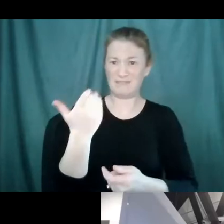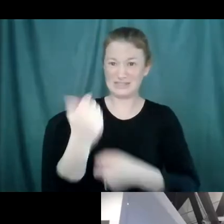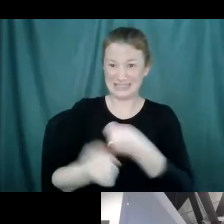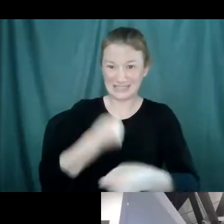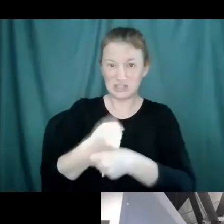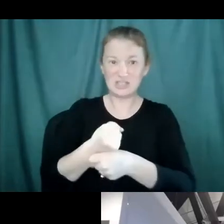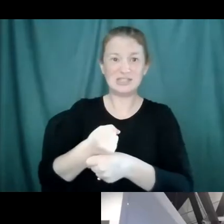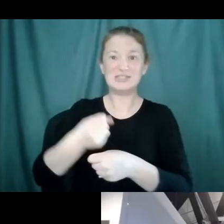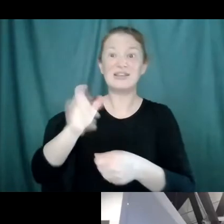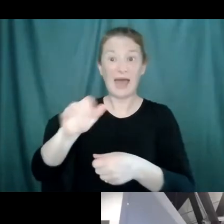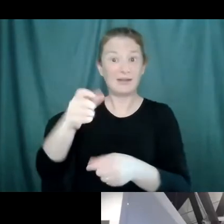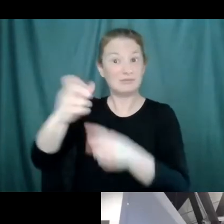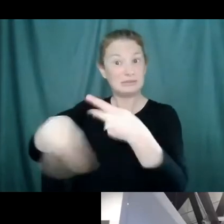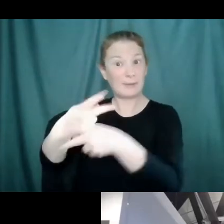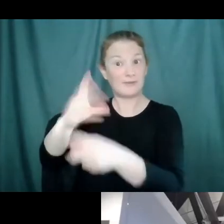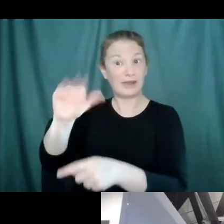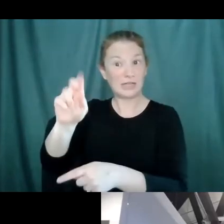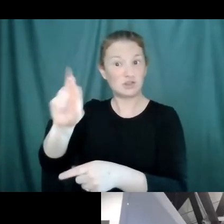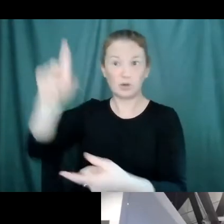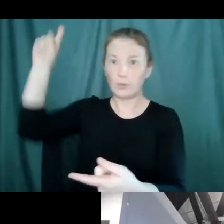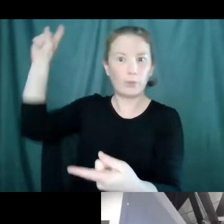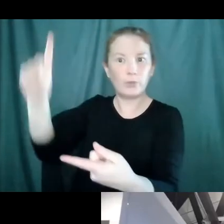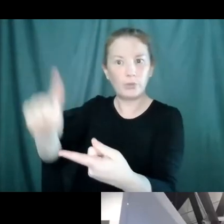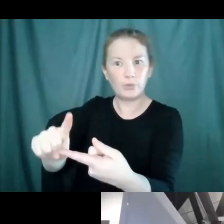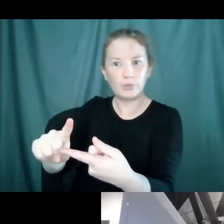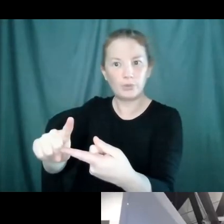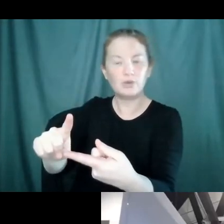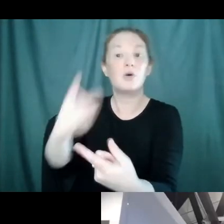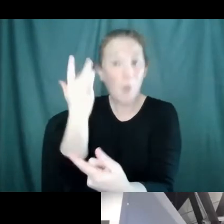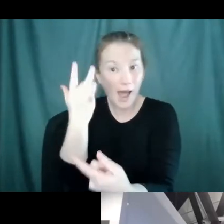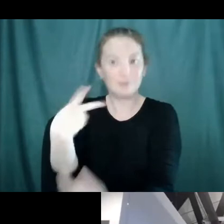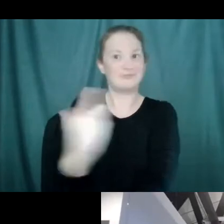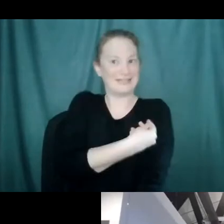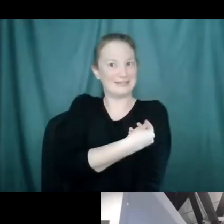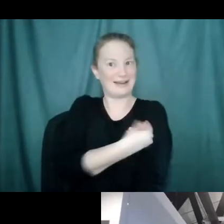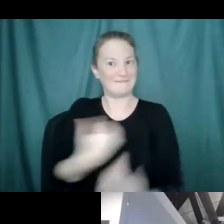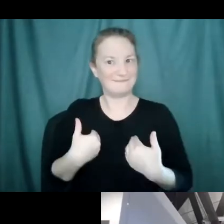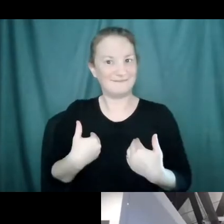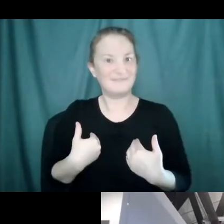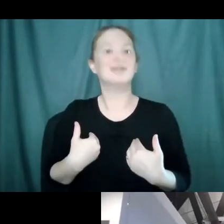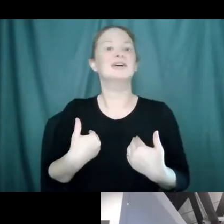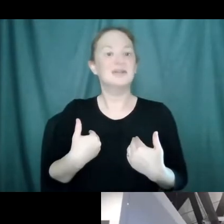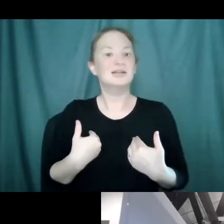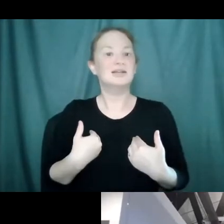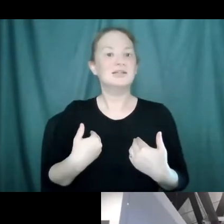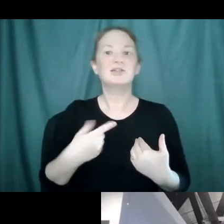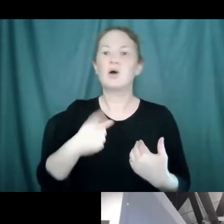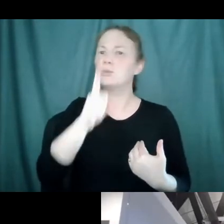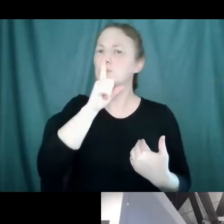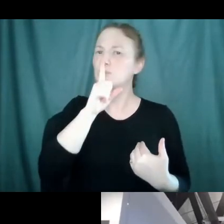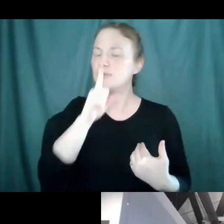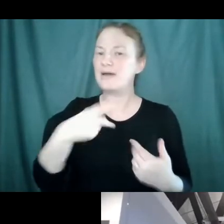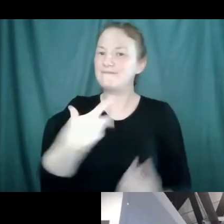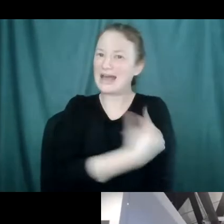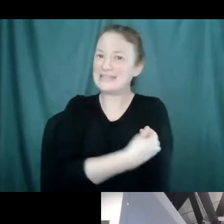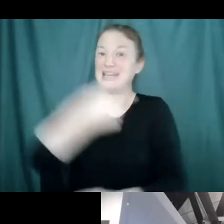decrease in cervical cancer because of this vaccine. So it's not like a vaccine for cancer, but it's a vaccine